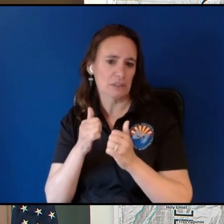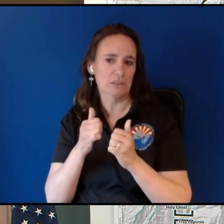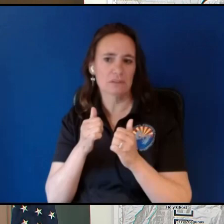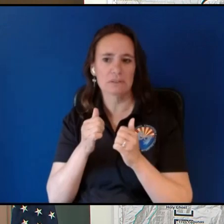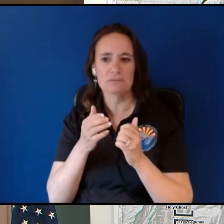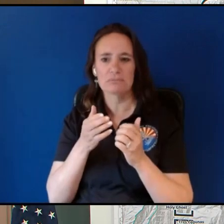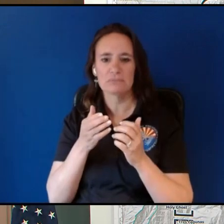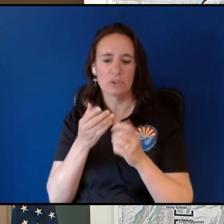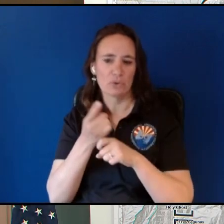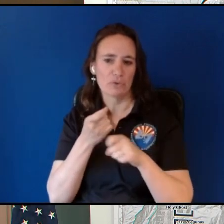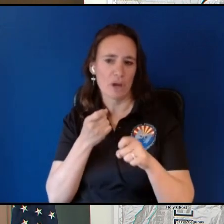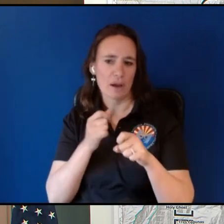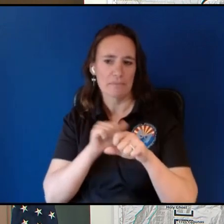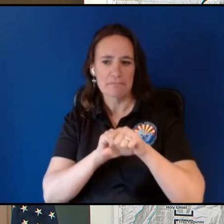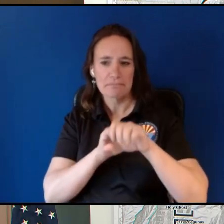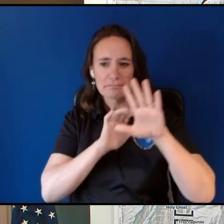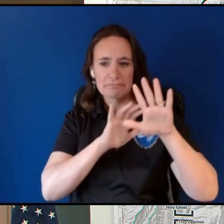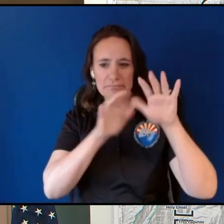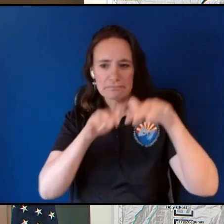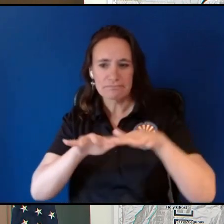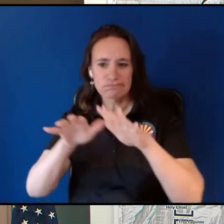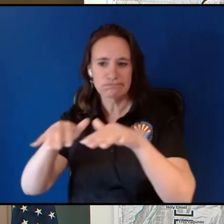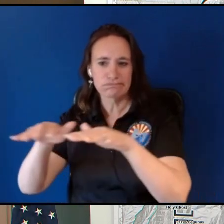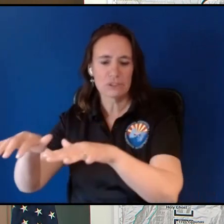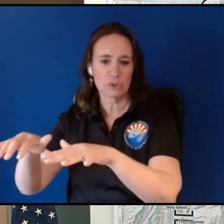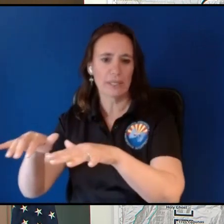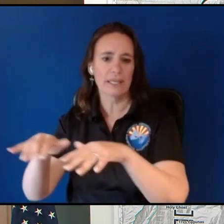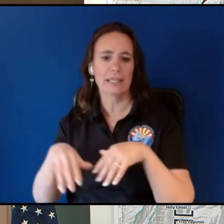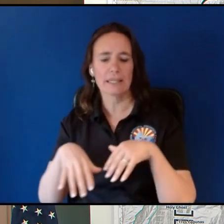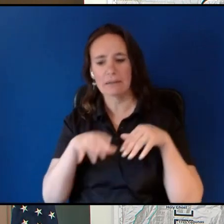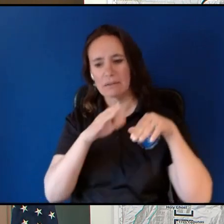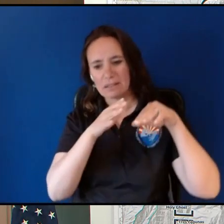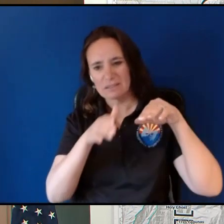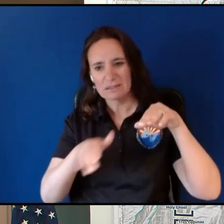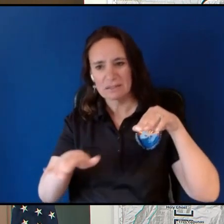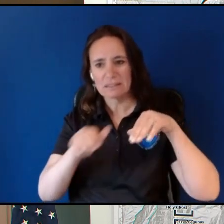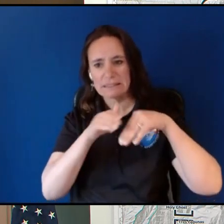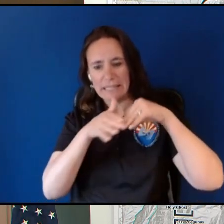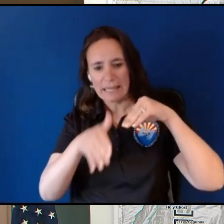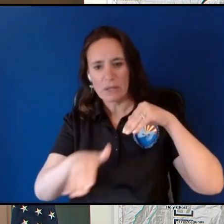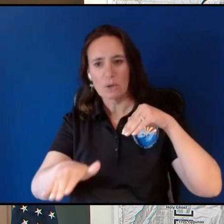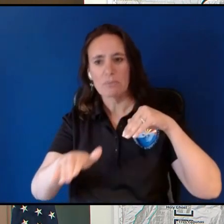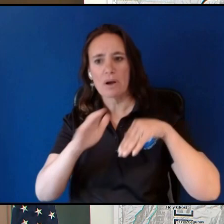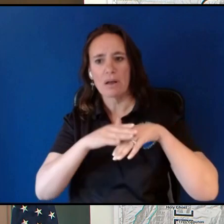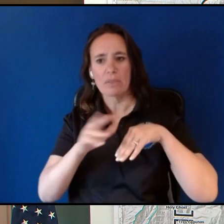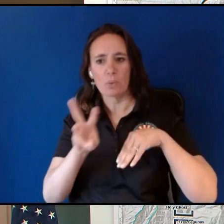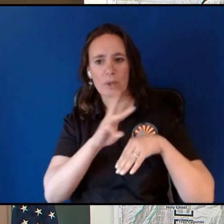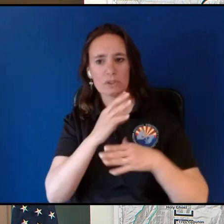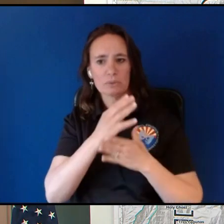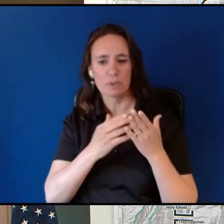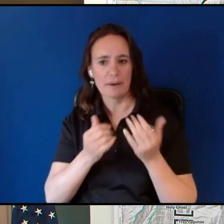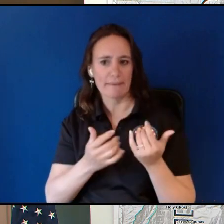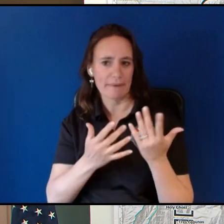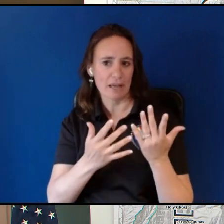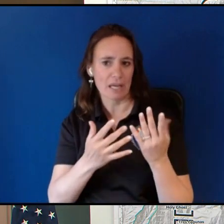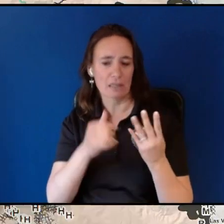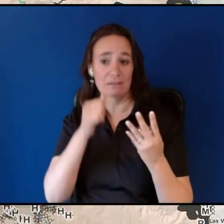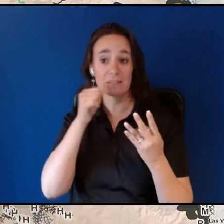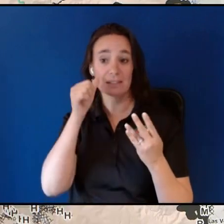slope down canyon winds on this western half of the fire and I think there was a comment yesterday